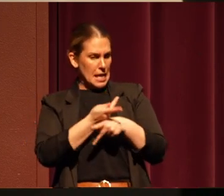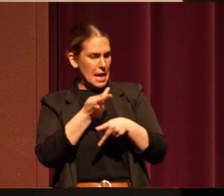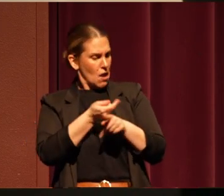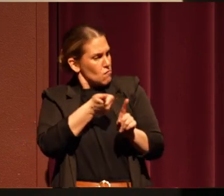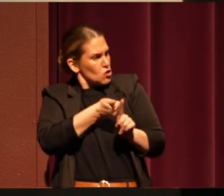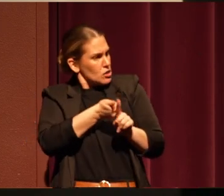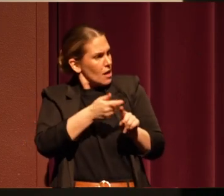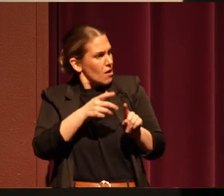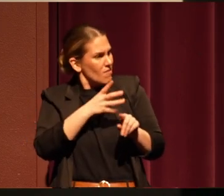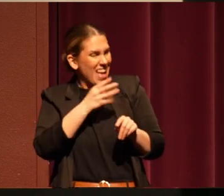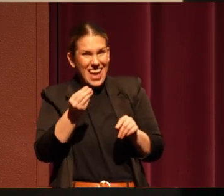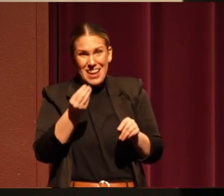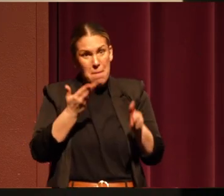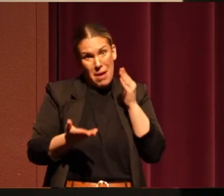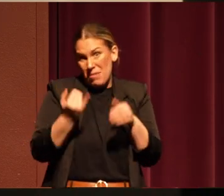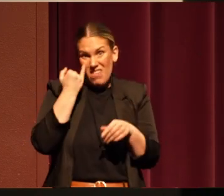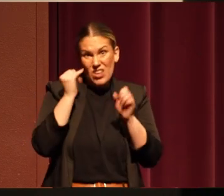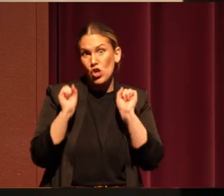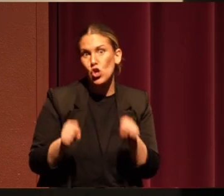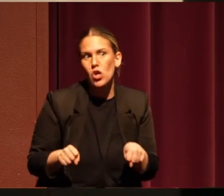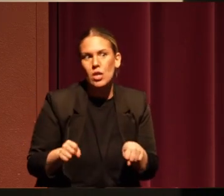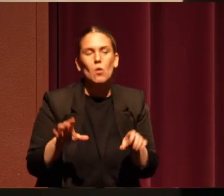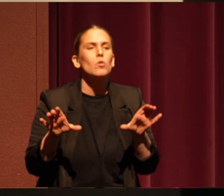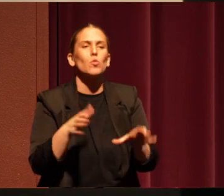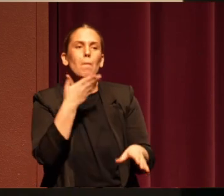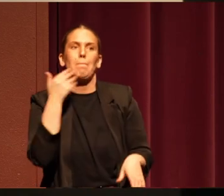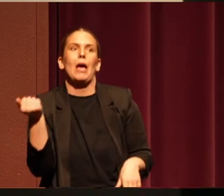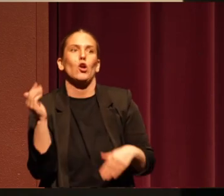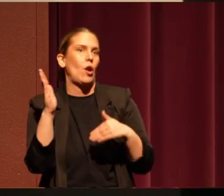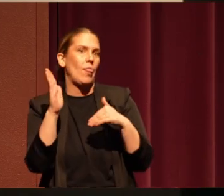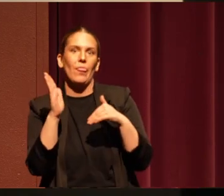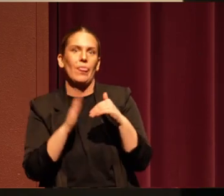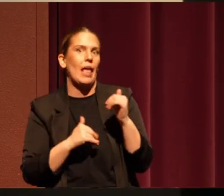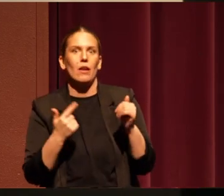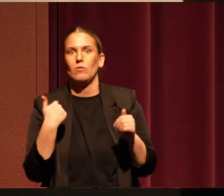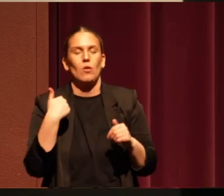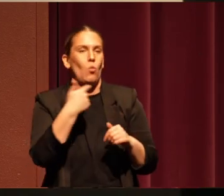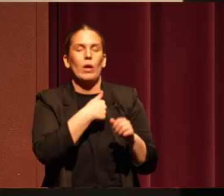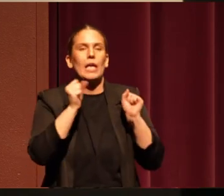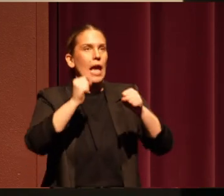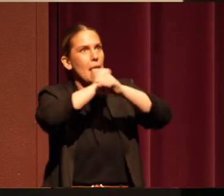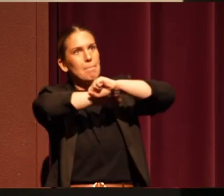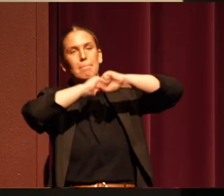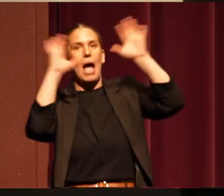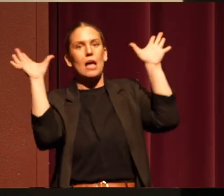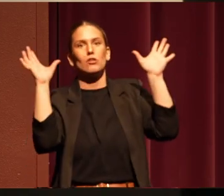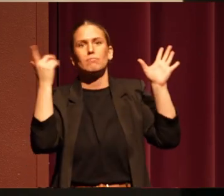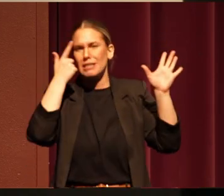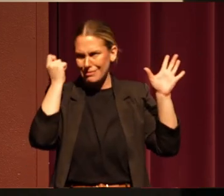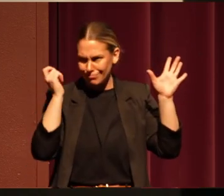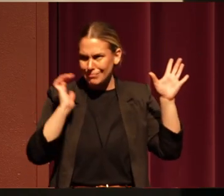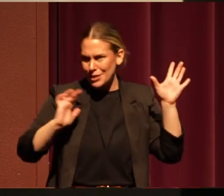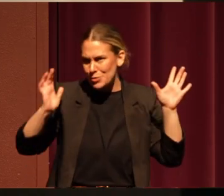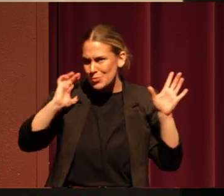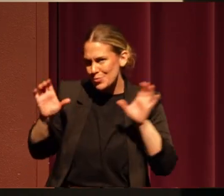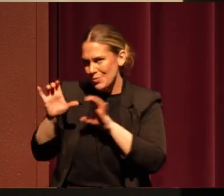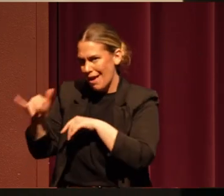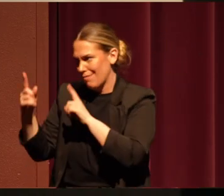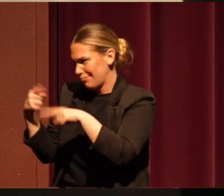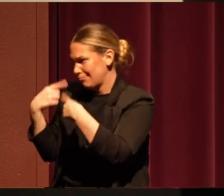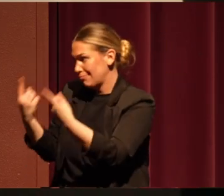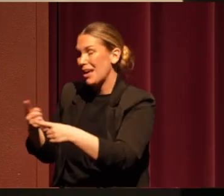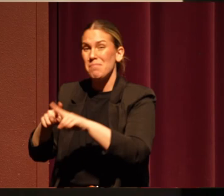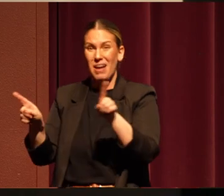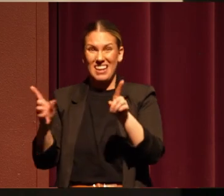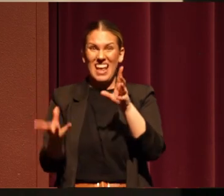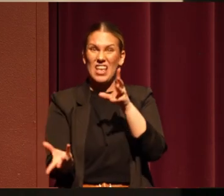probably do better than we could even fathom because it did that for a long time. But when you add in